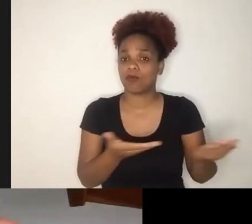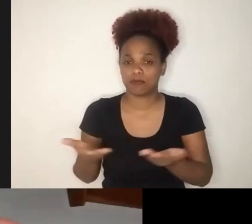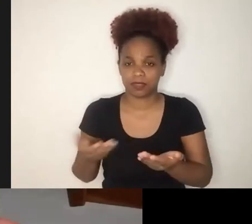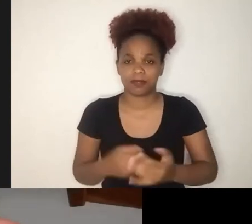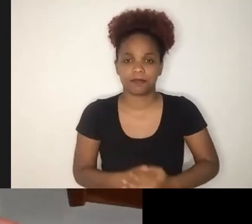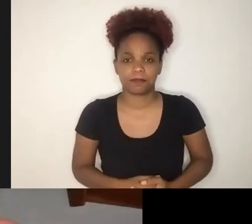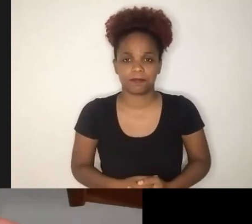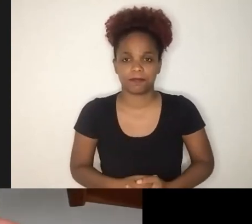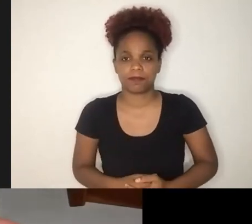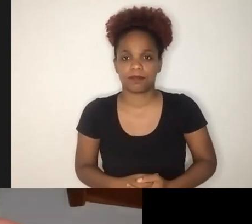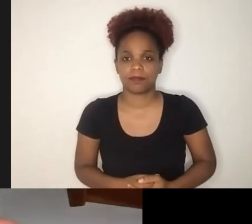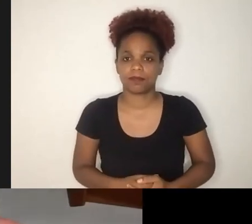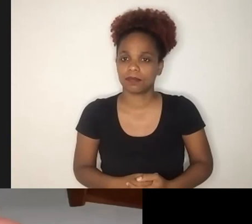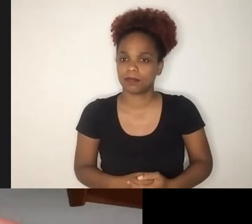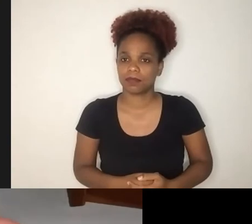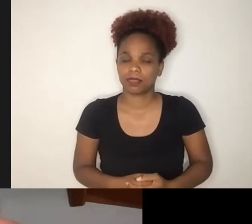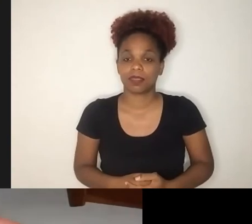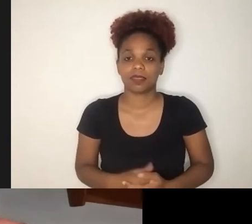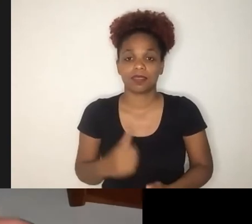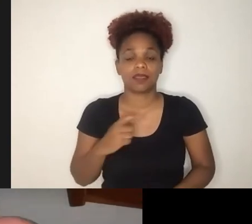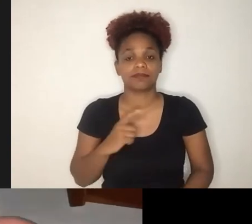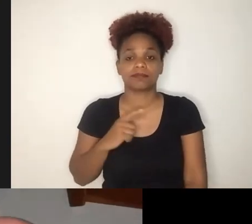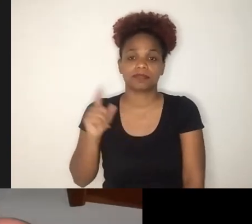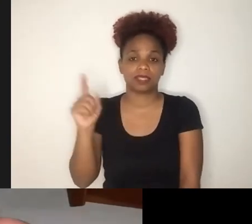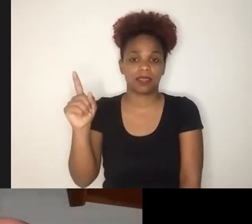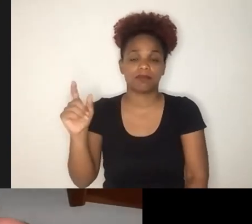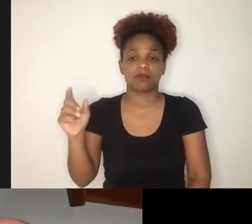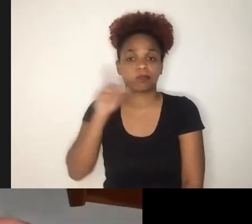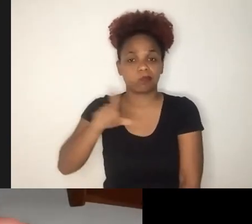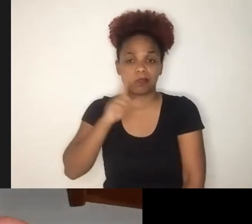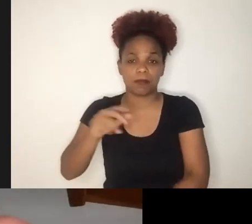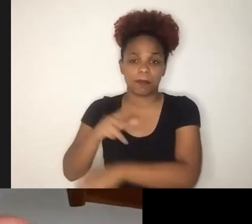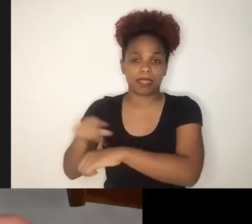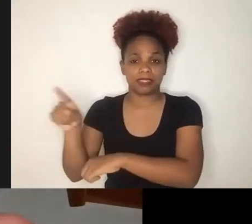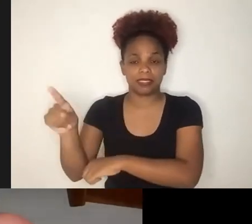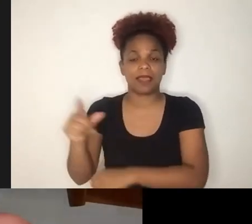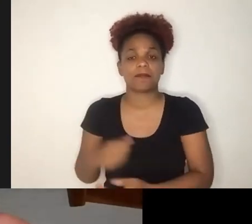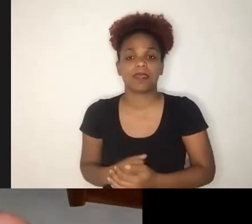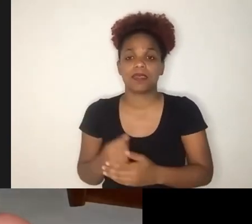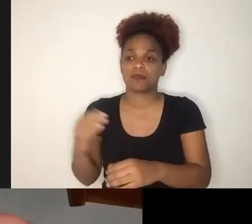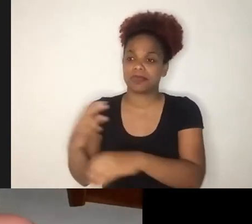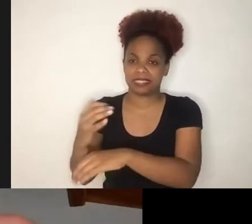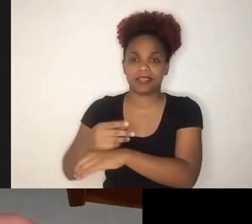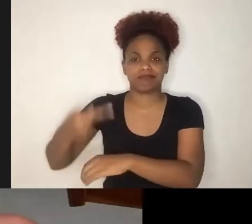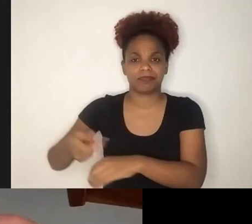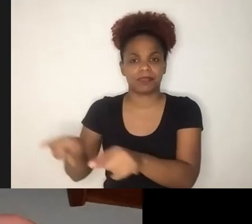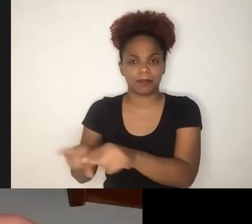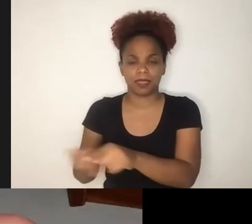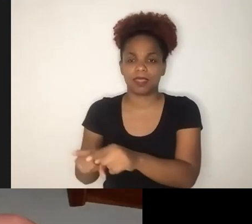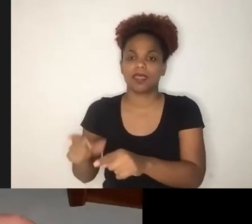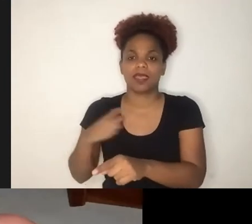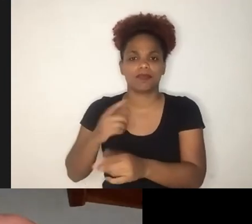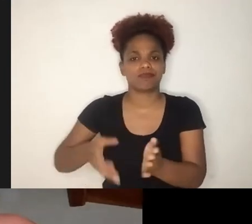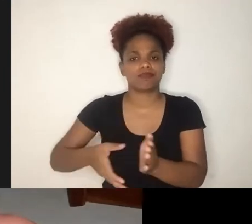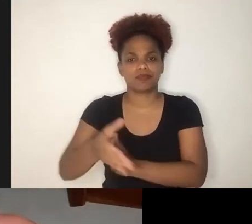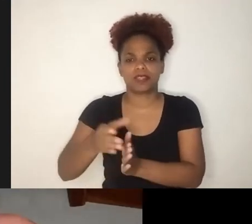He was counselor for several Flemish education ministers from 1992 to 2000,